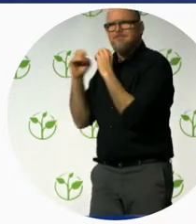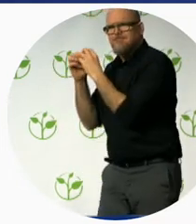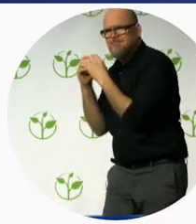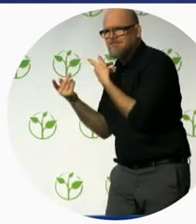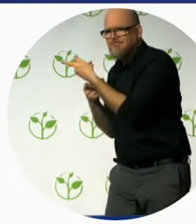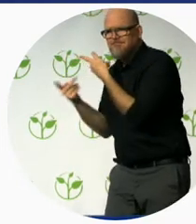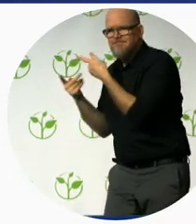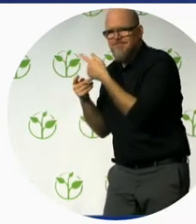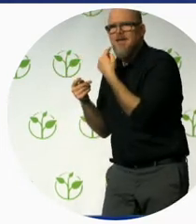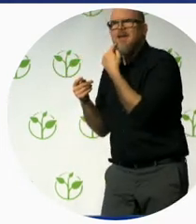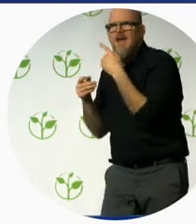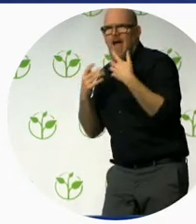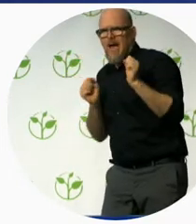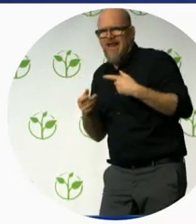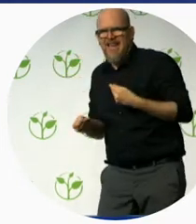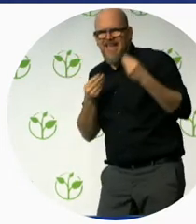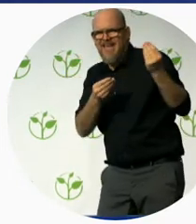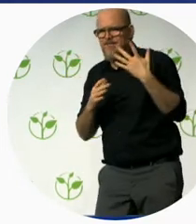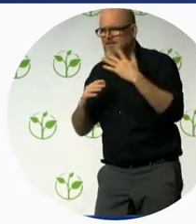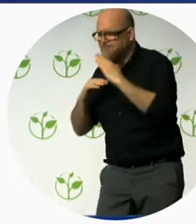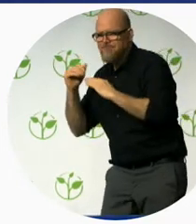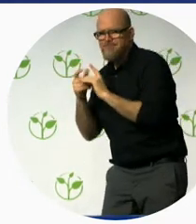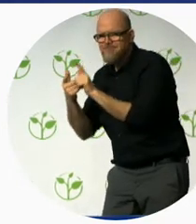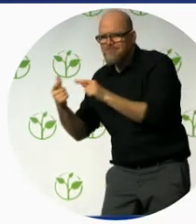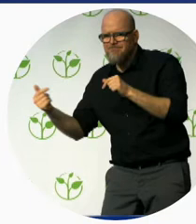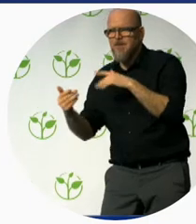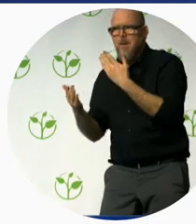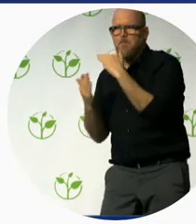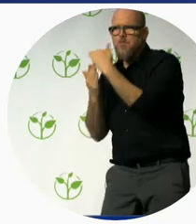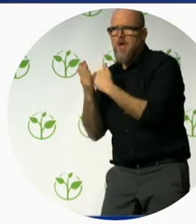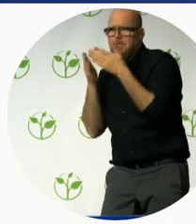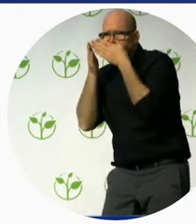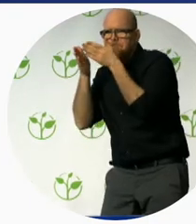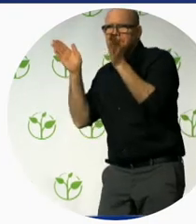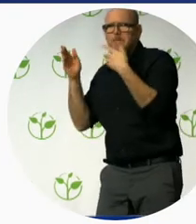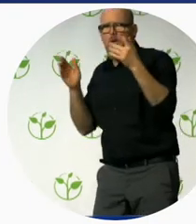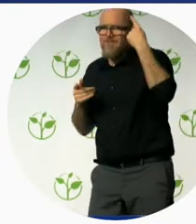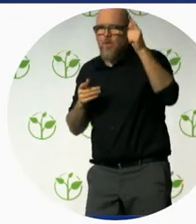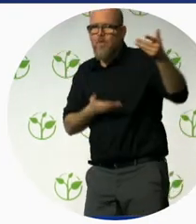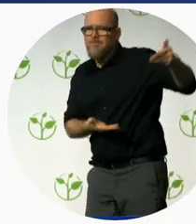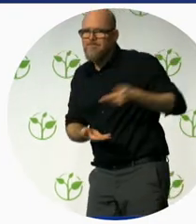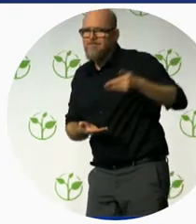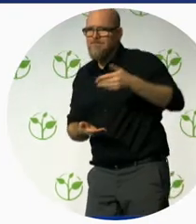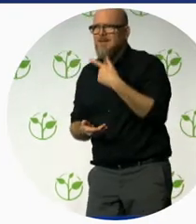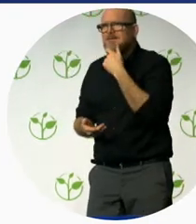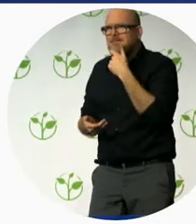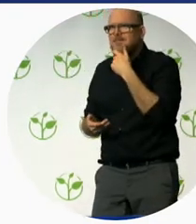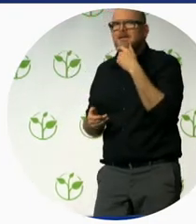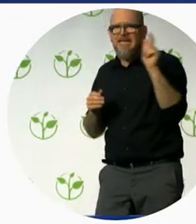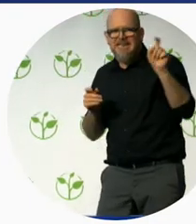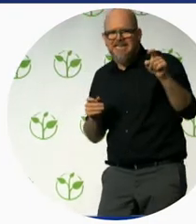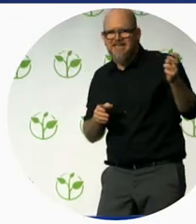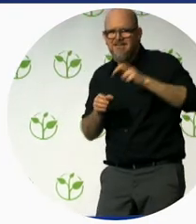to permit that people wheelchair users come inside into the